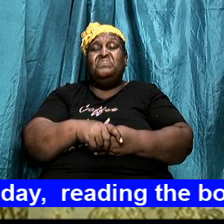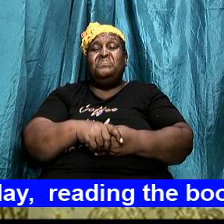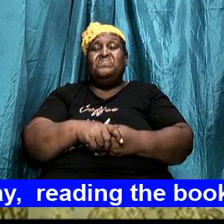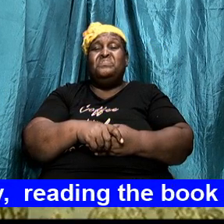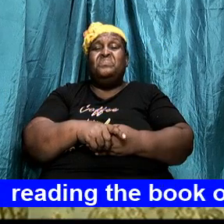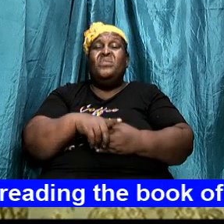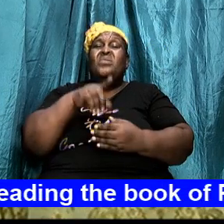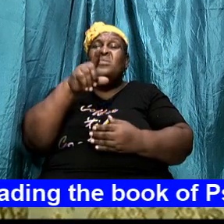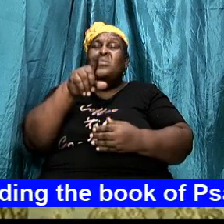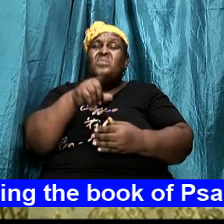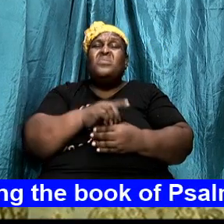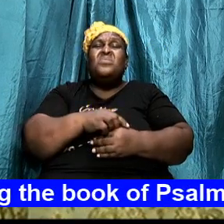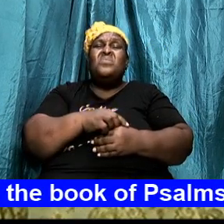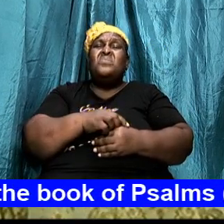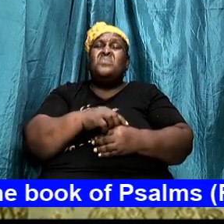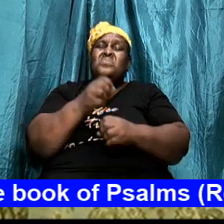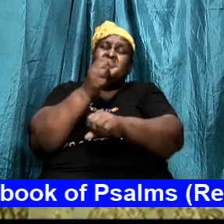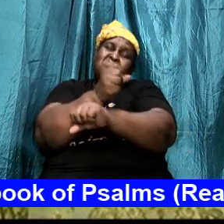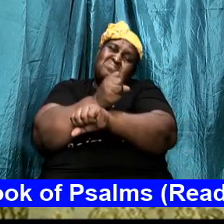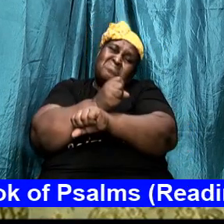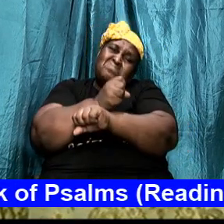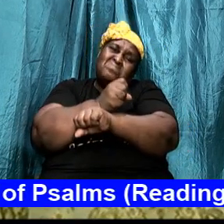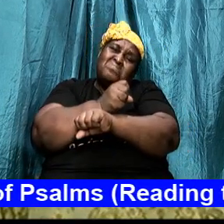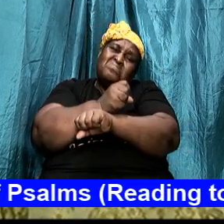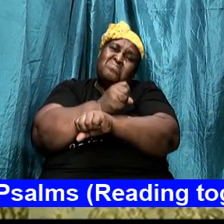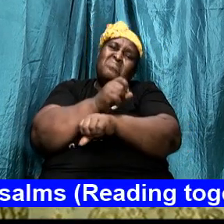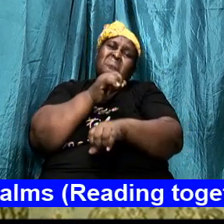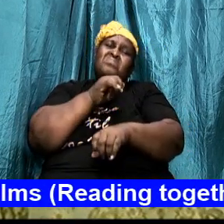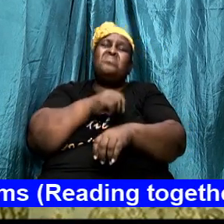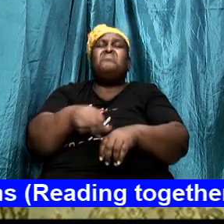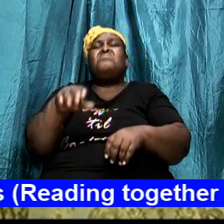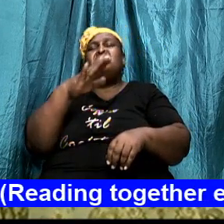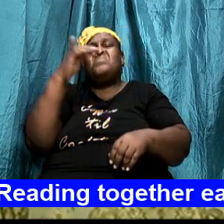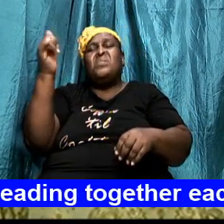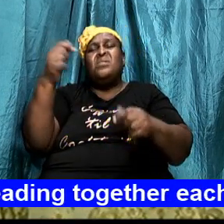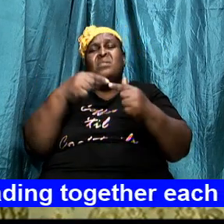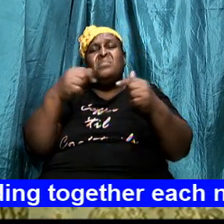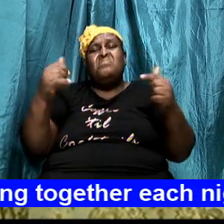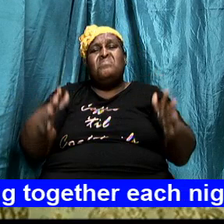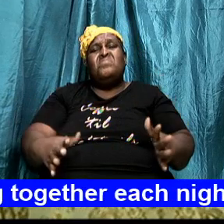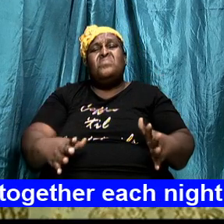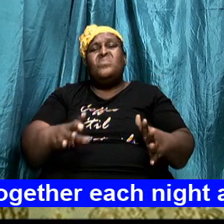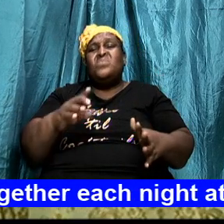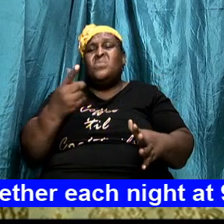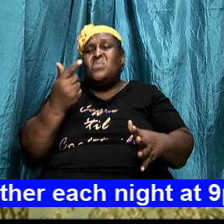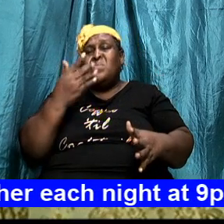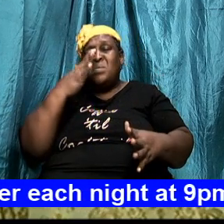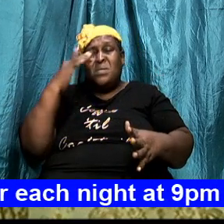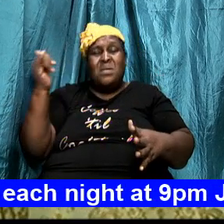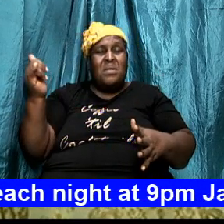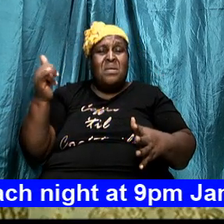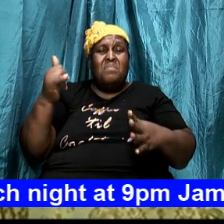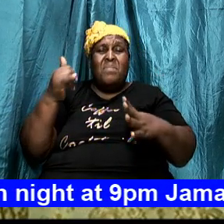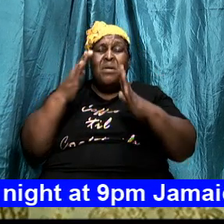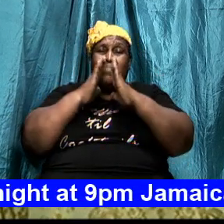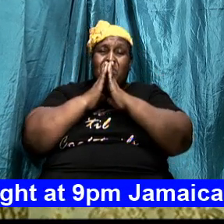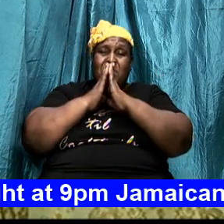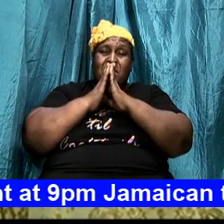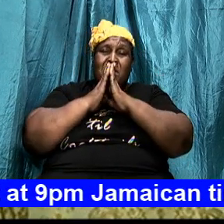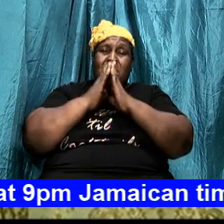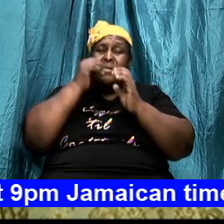you are held captive by the enemy and it's only divine intervention that is going to free